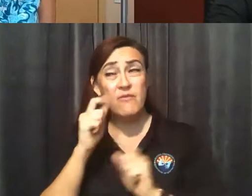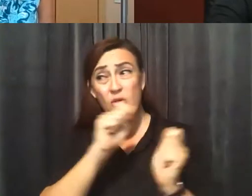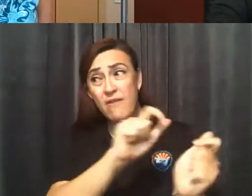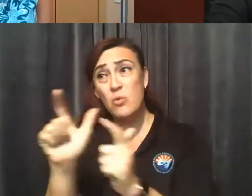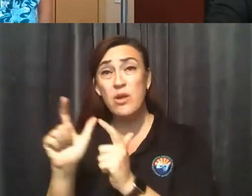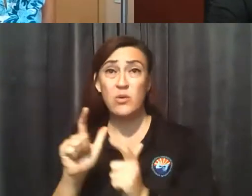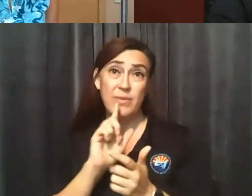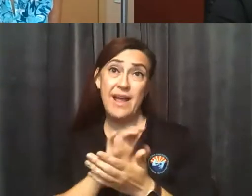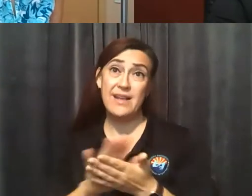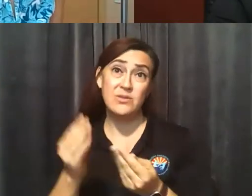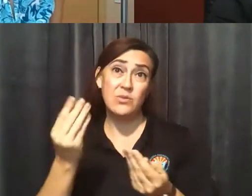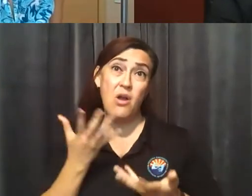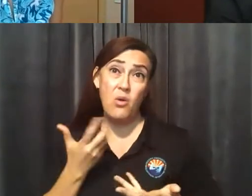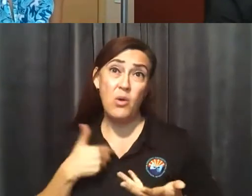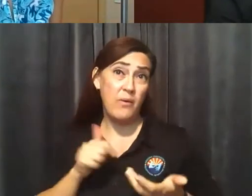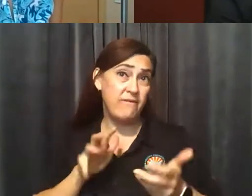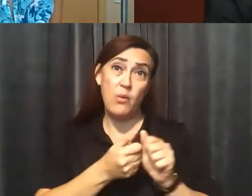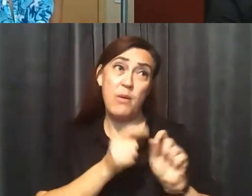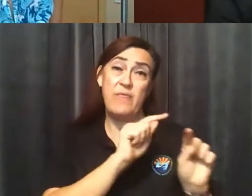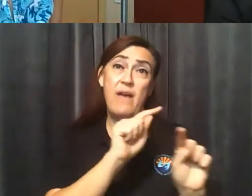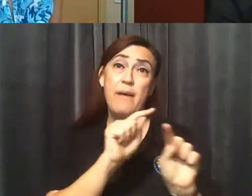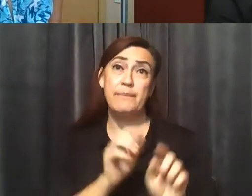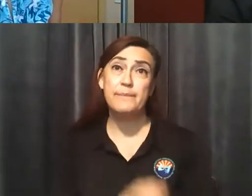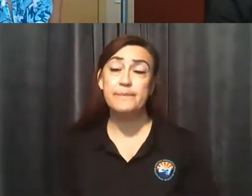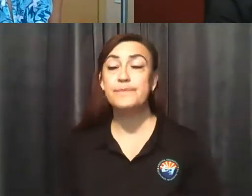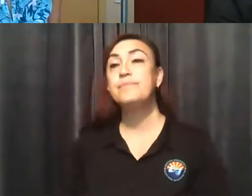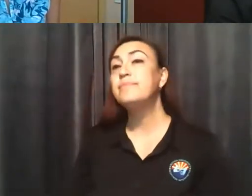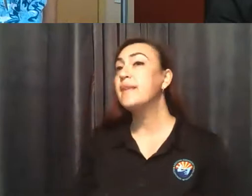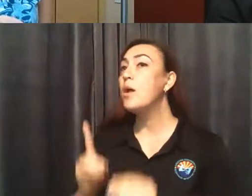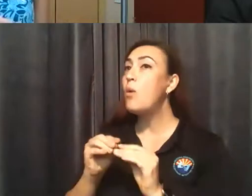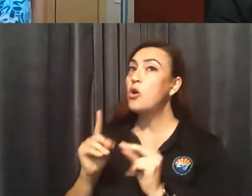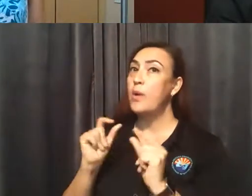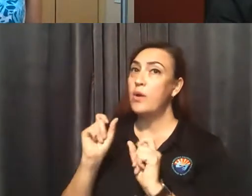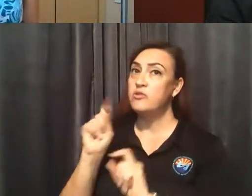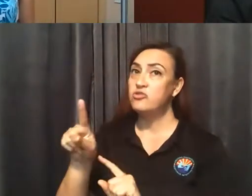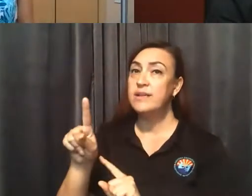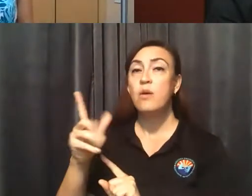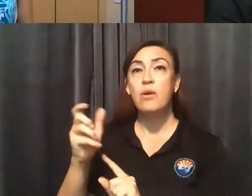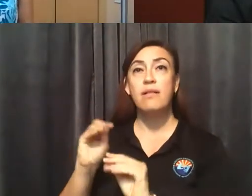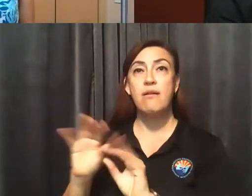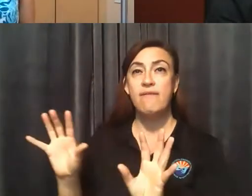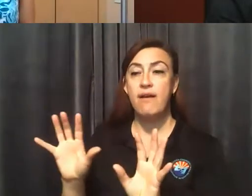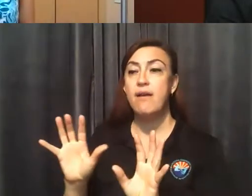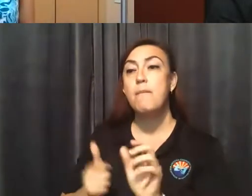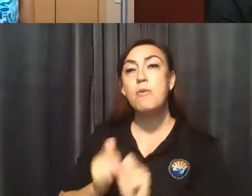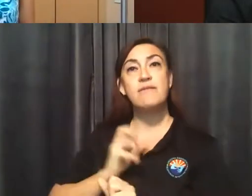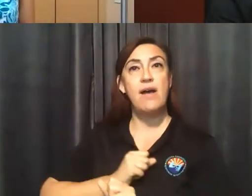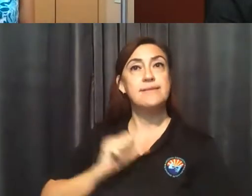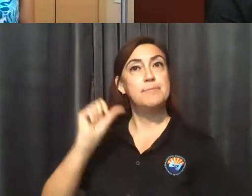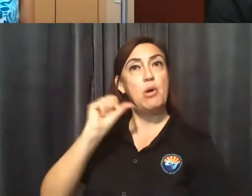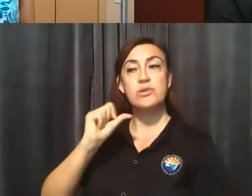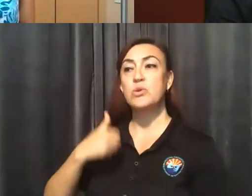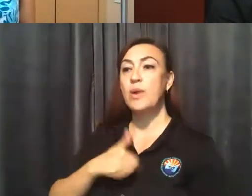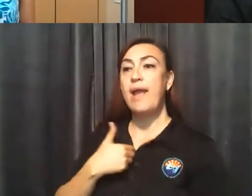with those. Okay. Thank you so much. And one more quick question, just to clarify, you know, most of us bars do have what's called a drinking